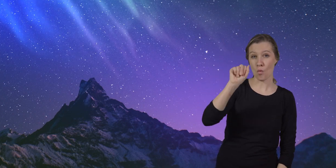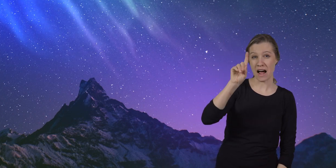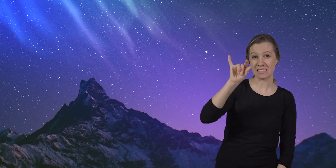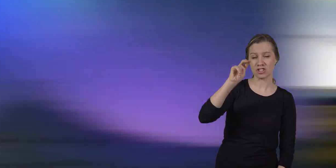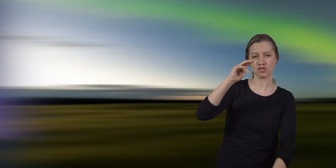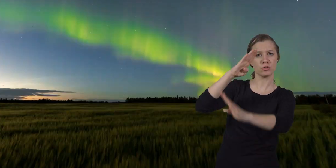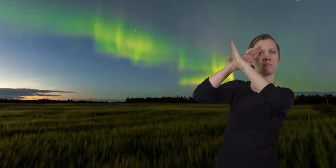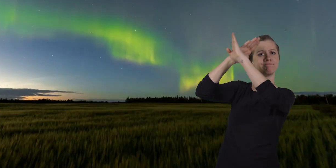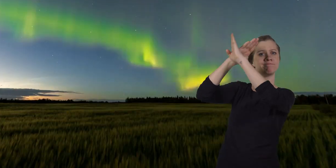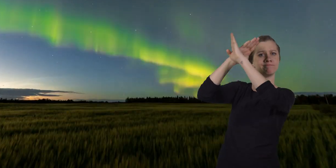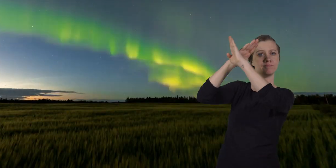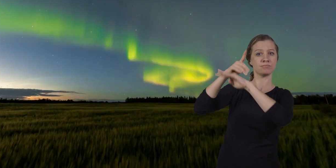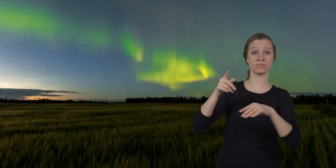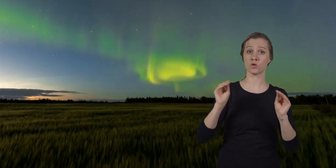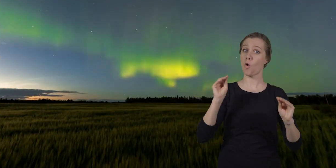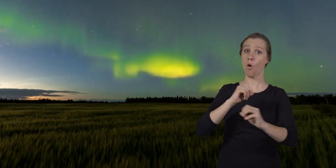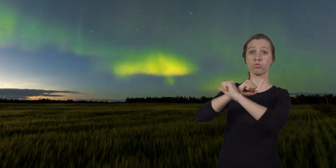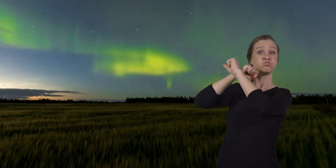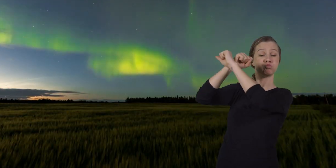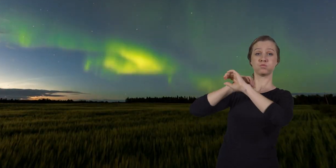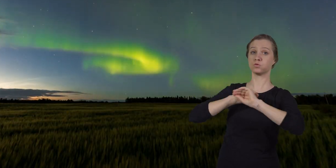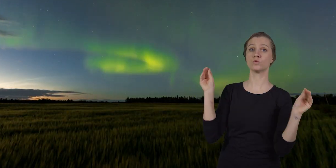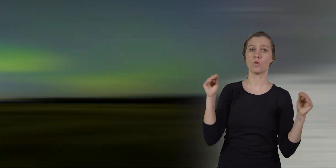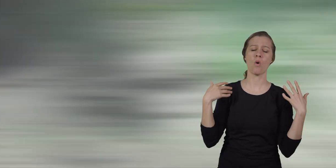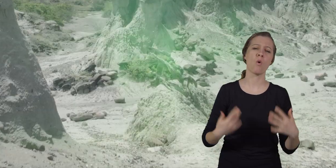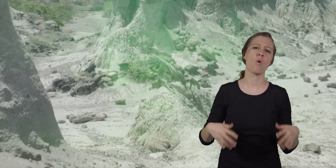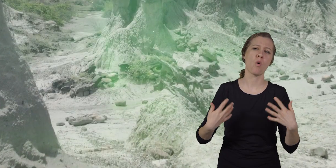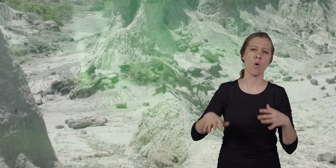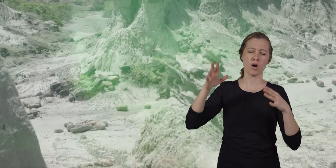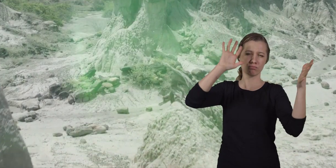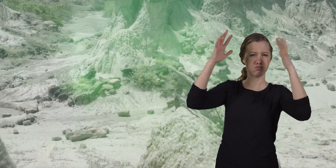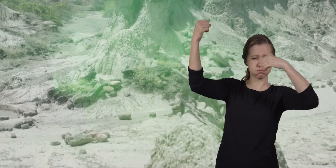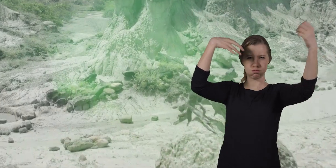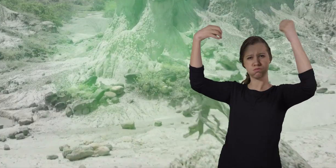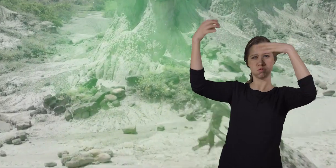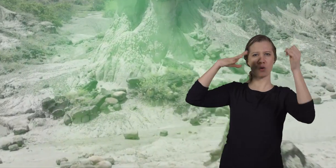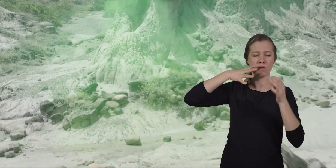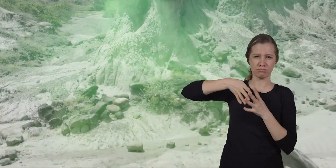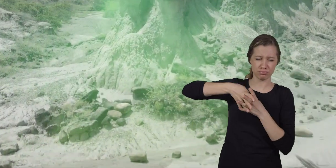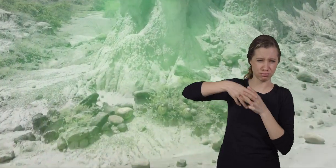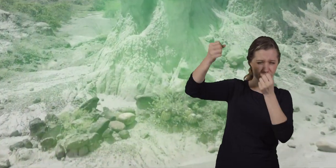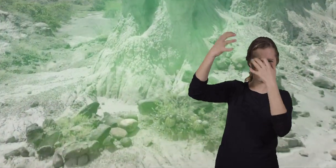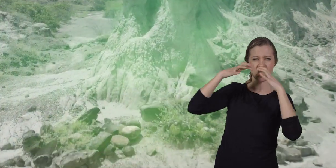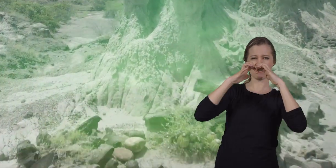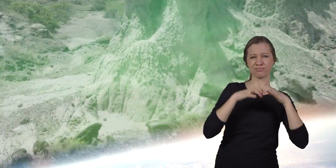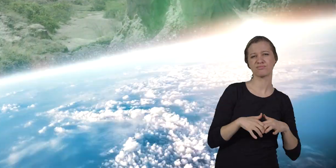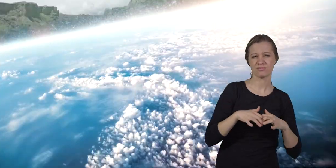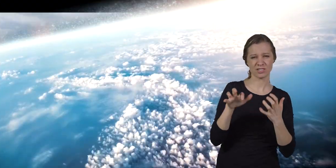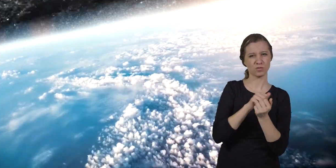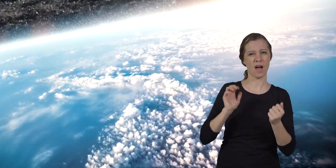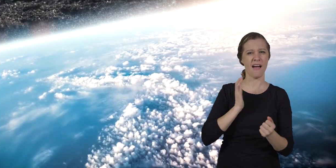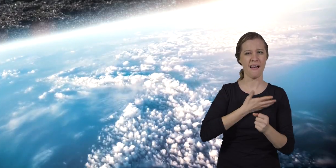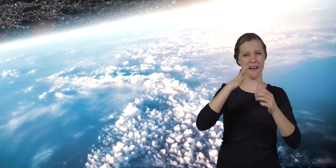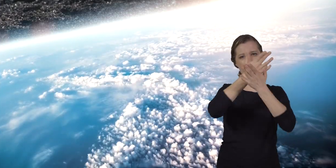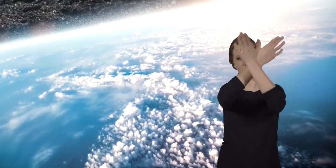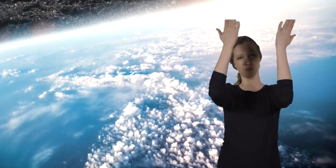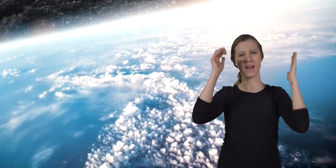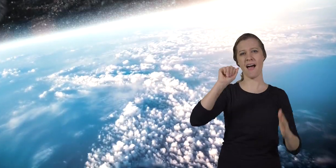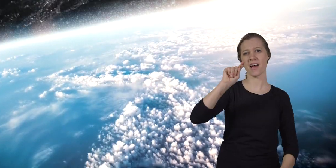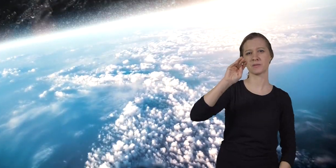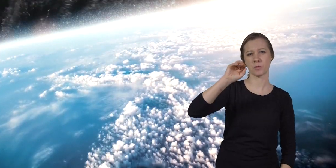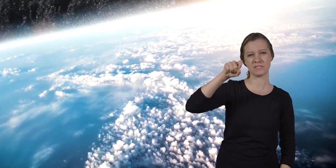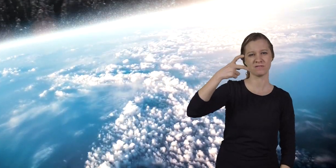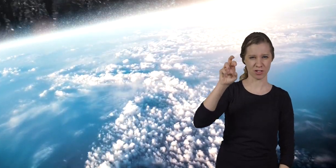unique defense these types of weather occurrences would erode and eventually destroy our atmosphere who knew